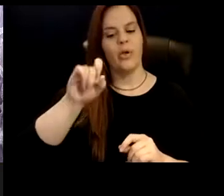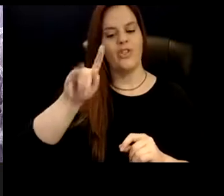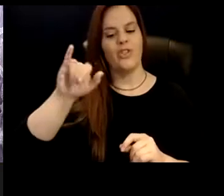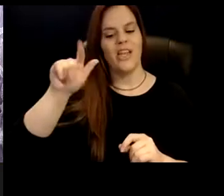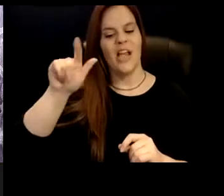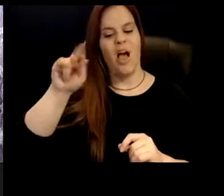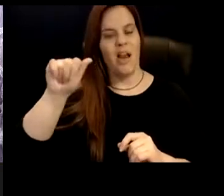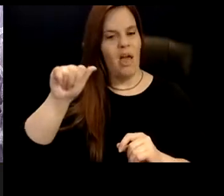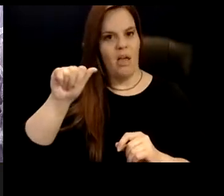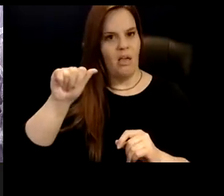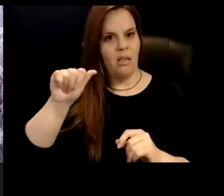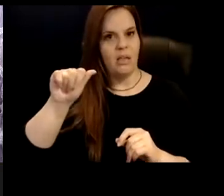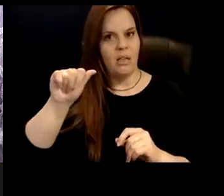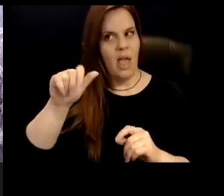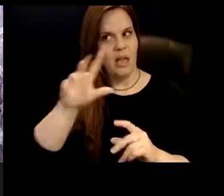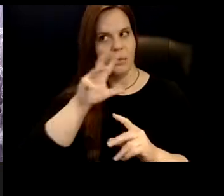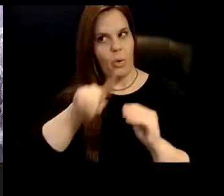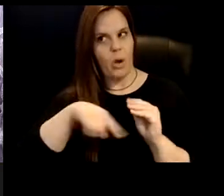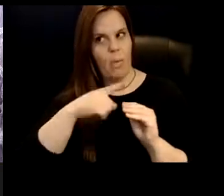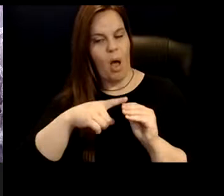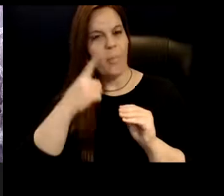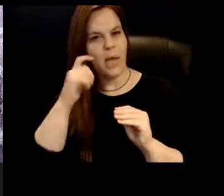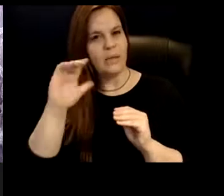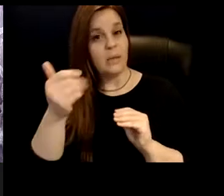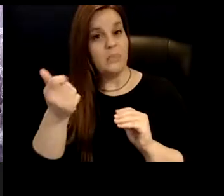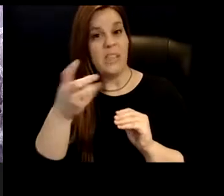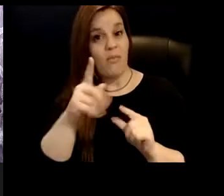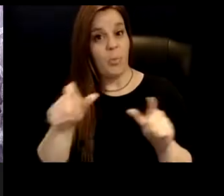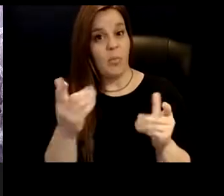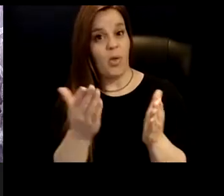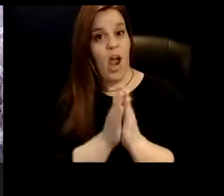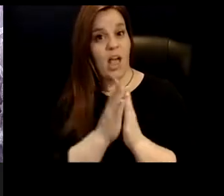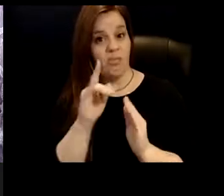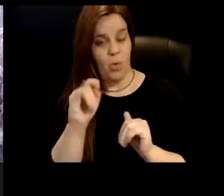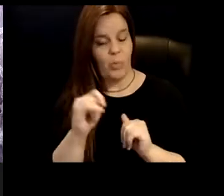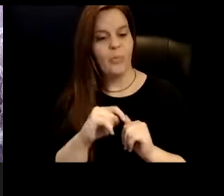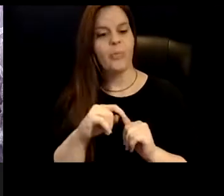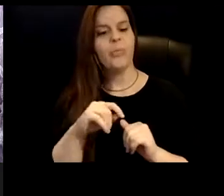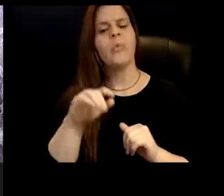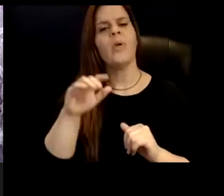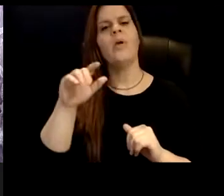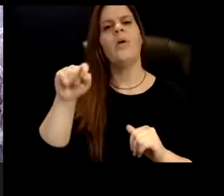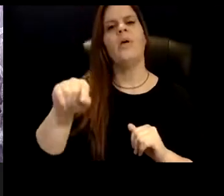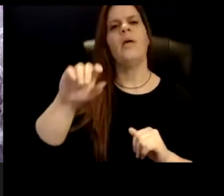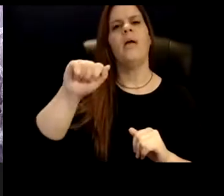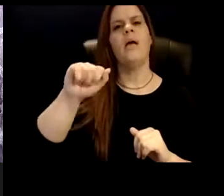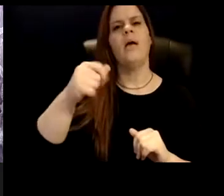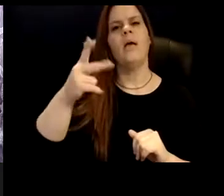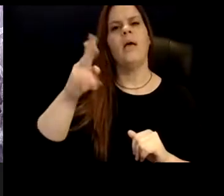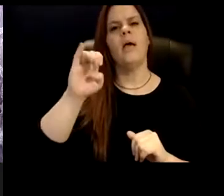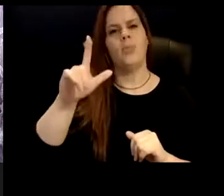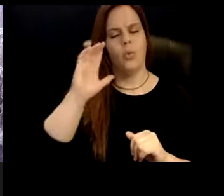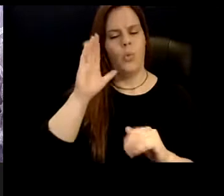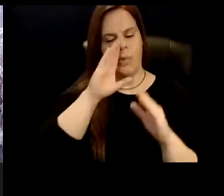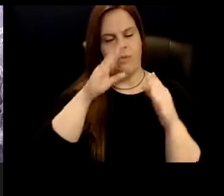people who are wanting that information. Uh, in April, we're going to be focusing, uh, the Understanding Ableism,